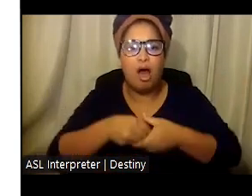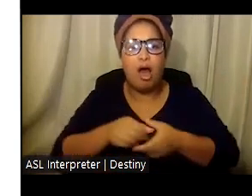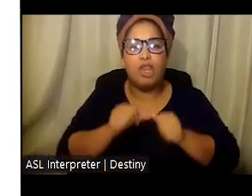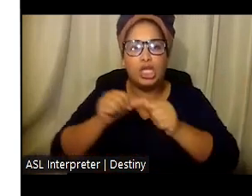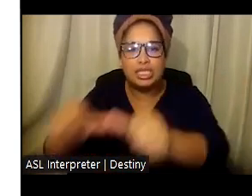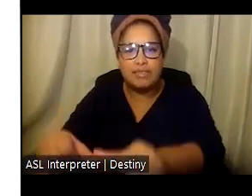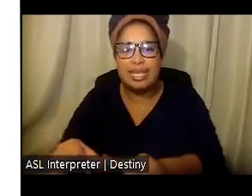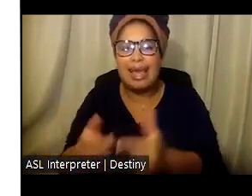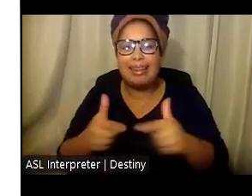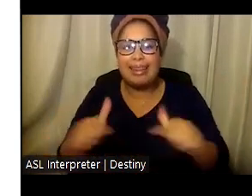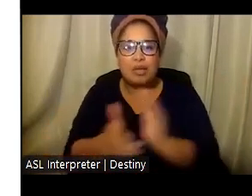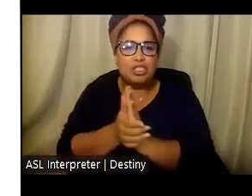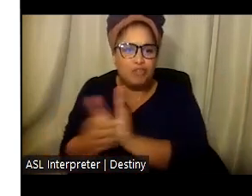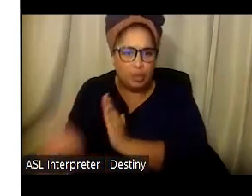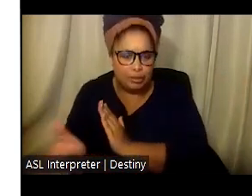Next slide.